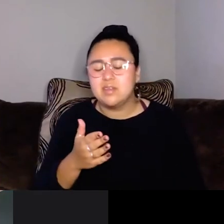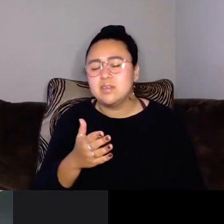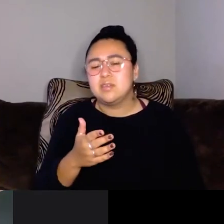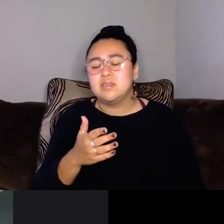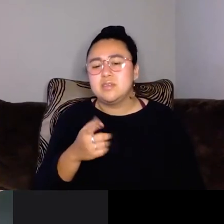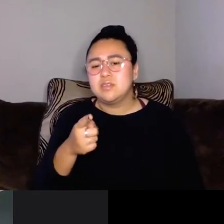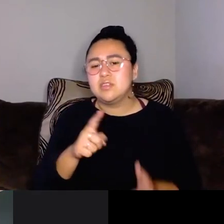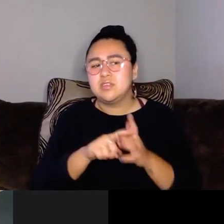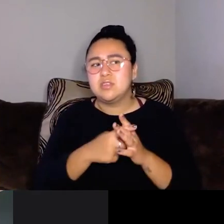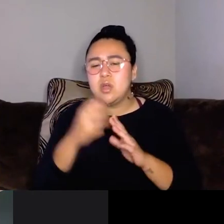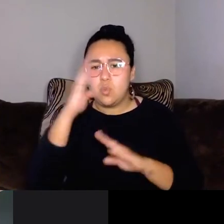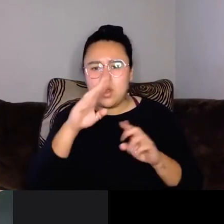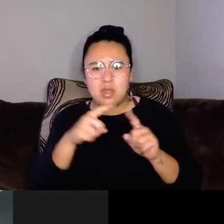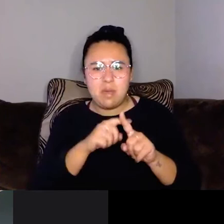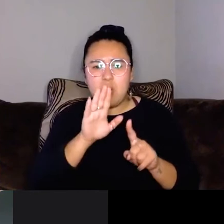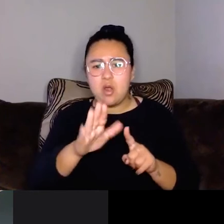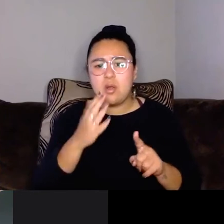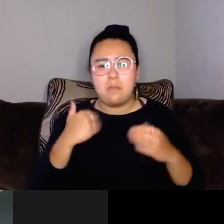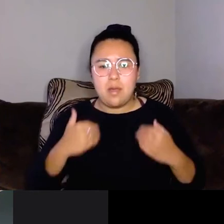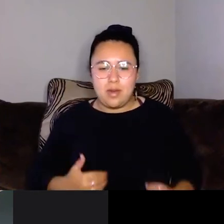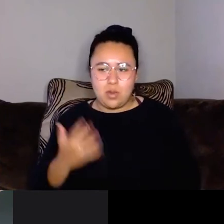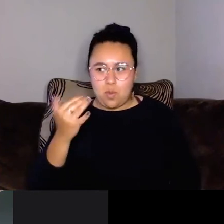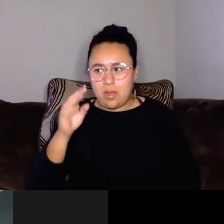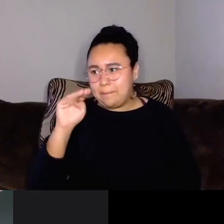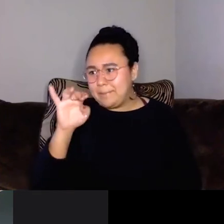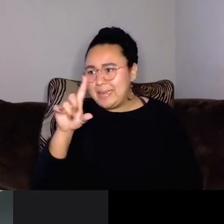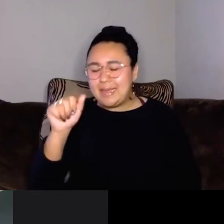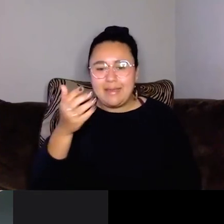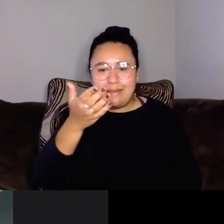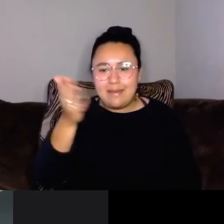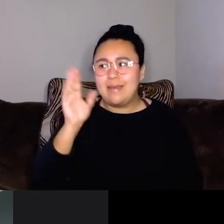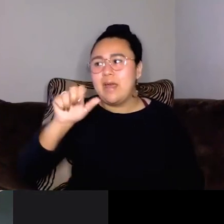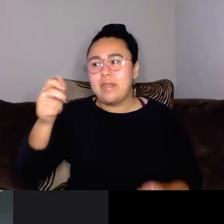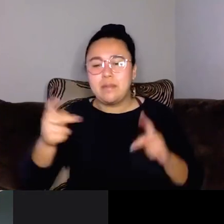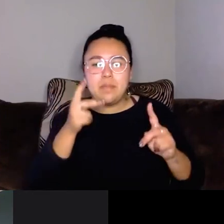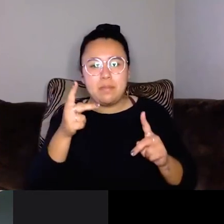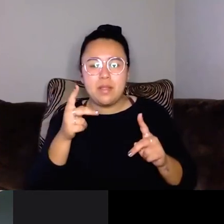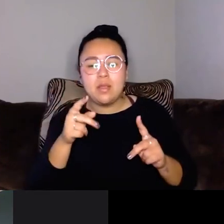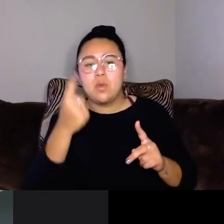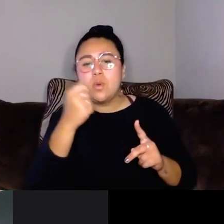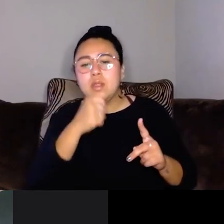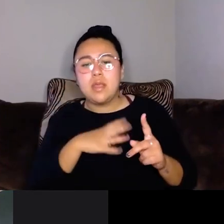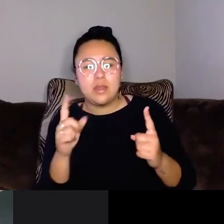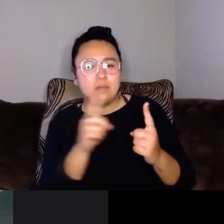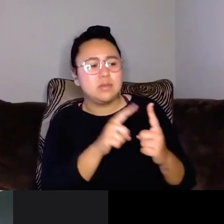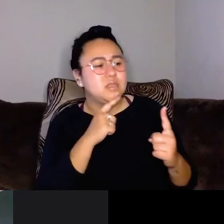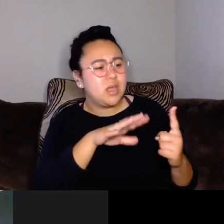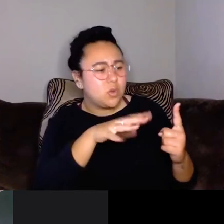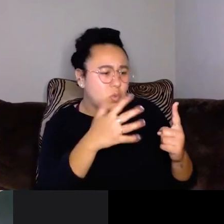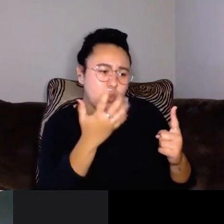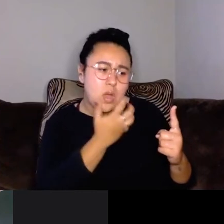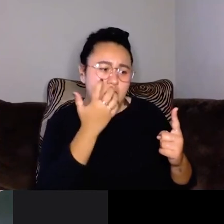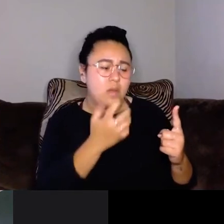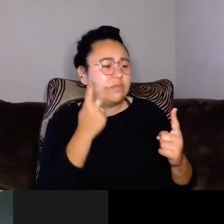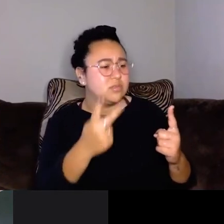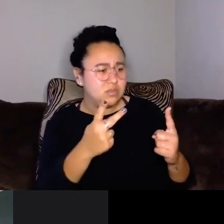started worried about her body because the, you know, the media, other people, a lady came up to her one day and said, wow, I